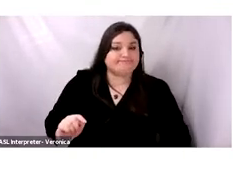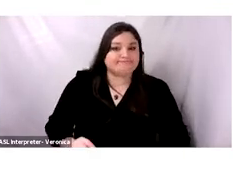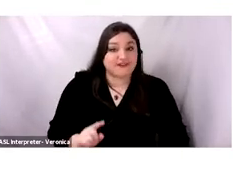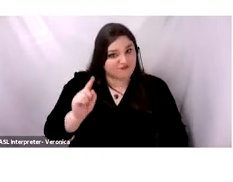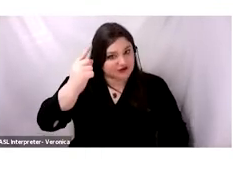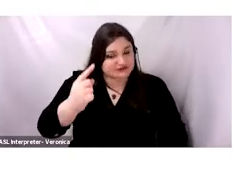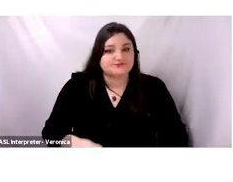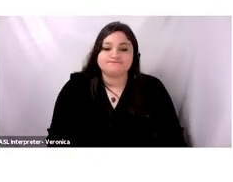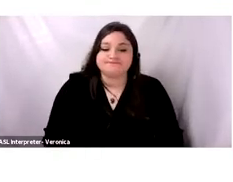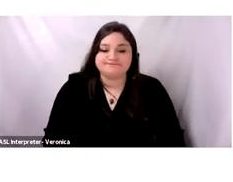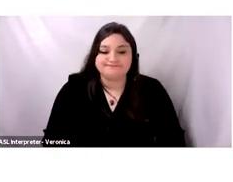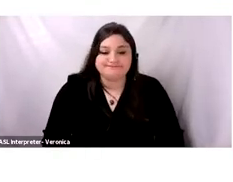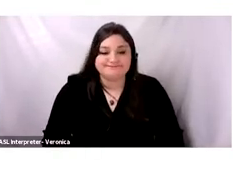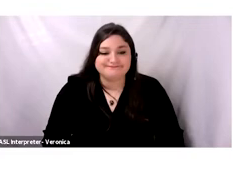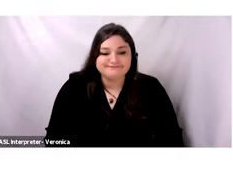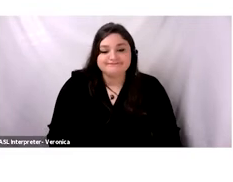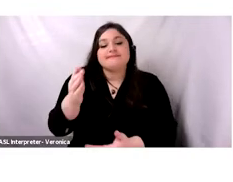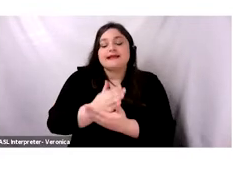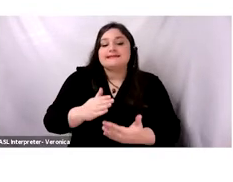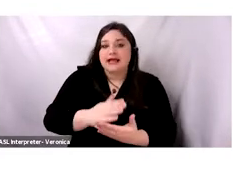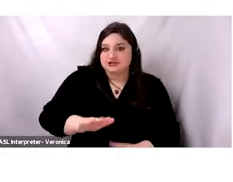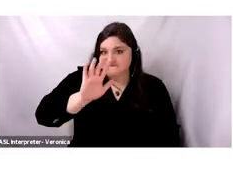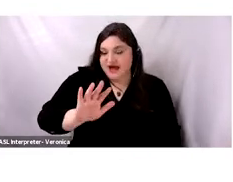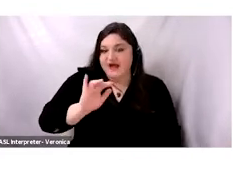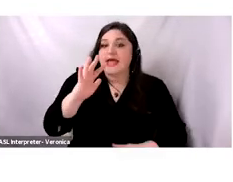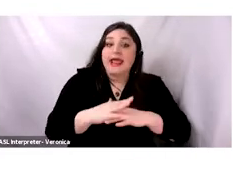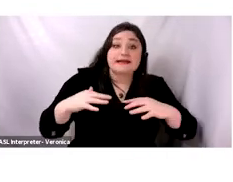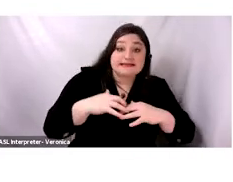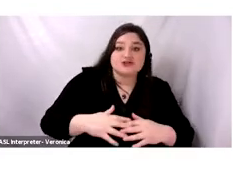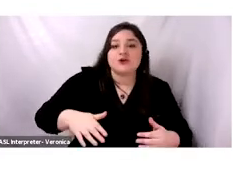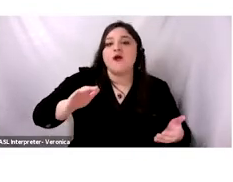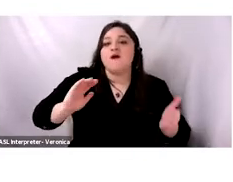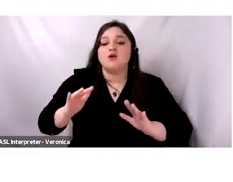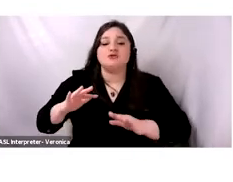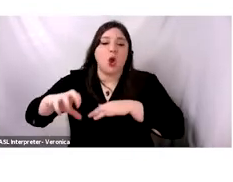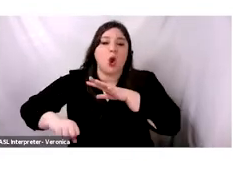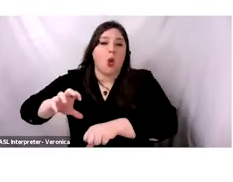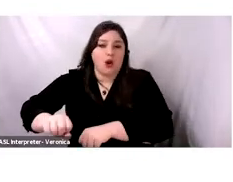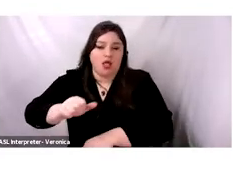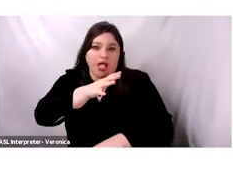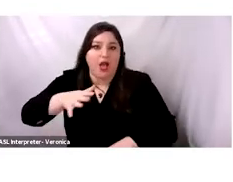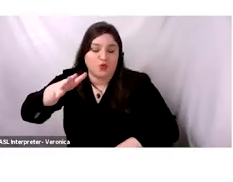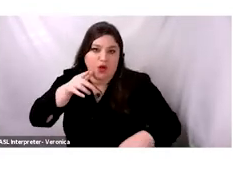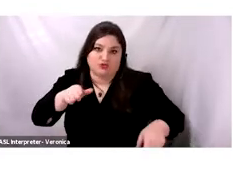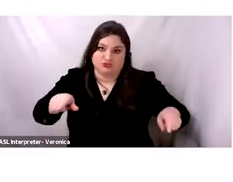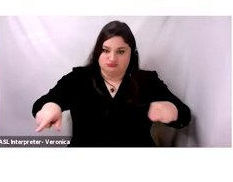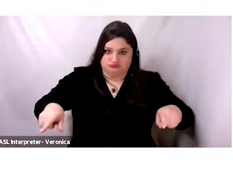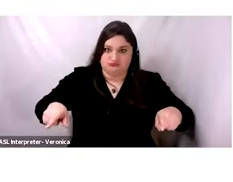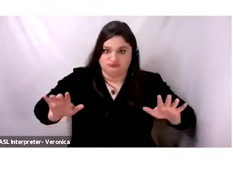Section 5, Indigenous versus Colonial Agriculture, the case of Lebanon.